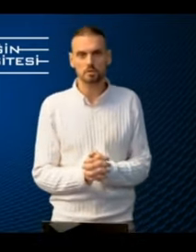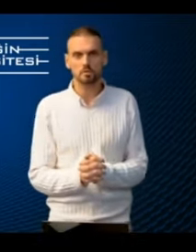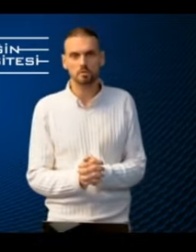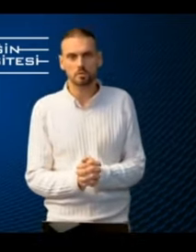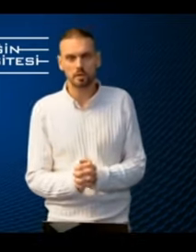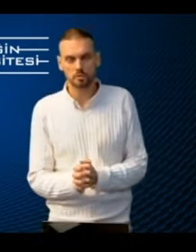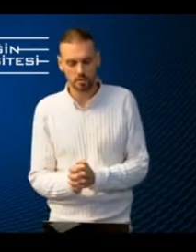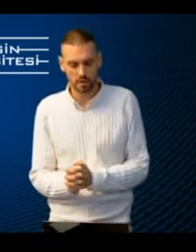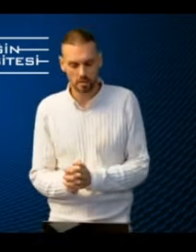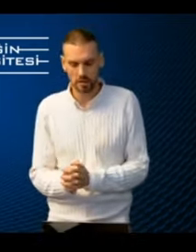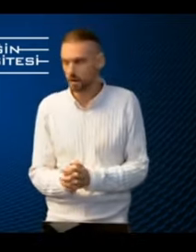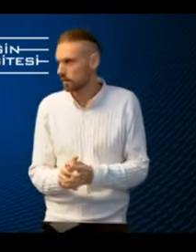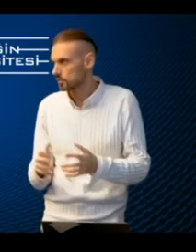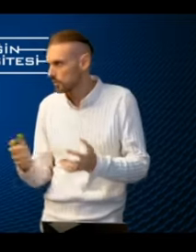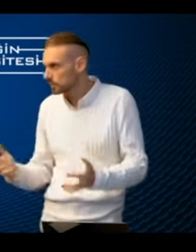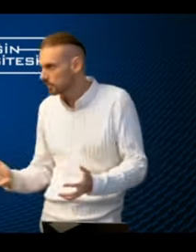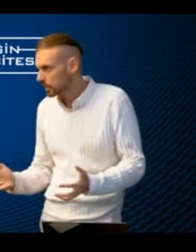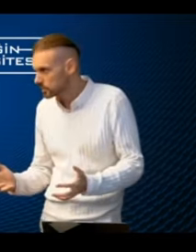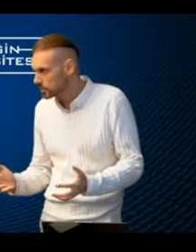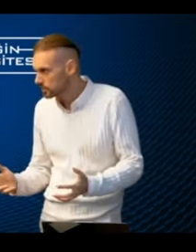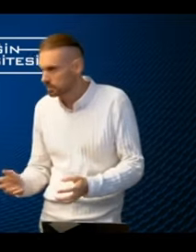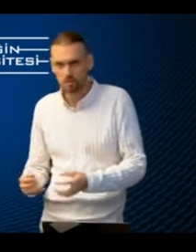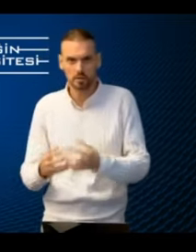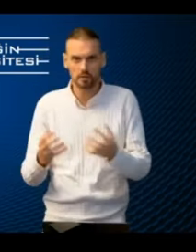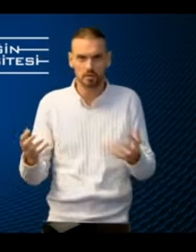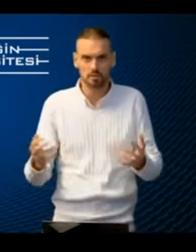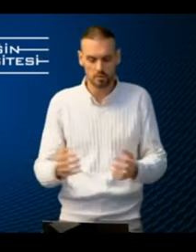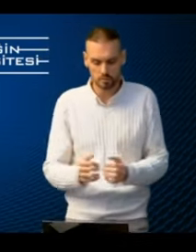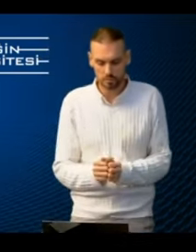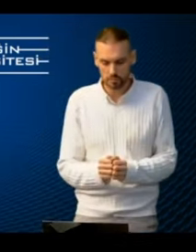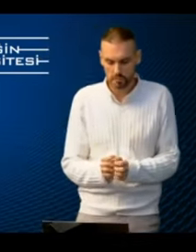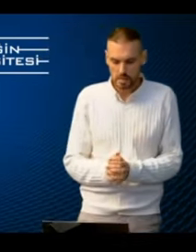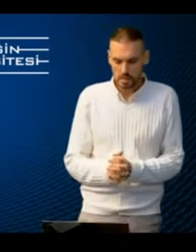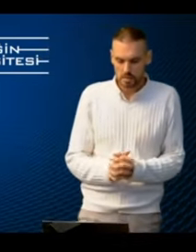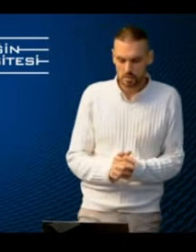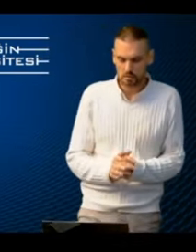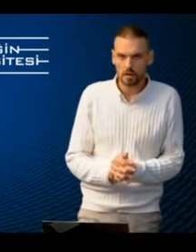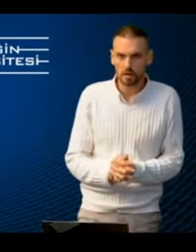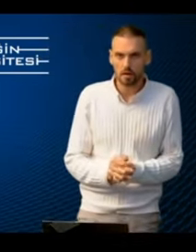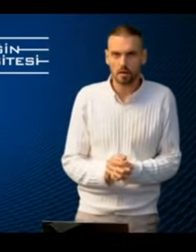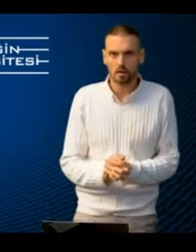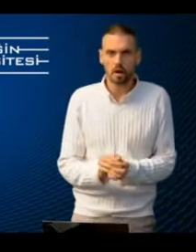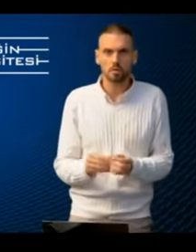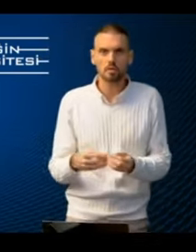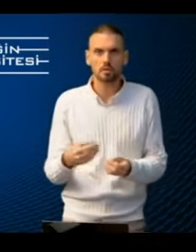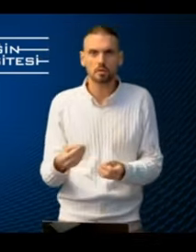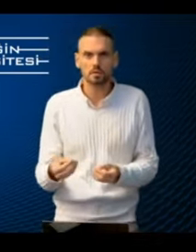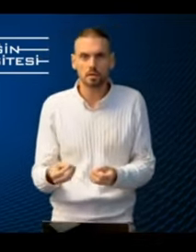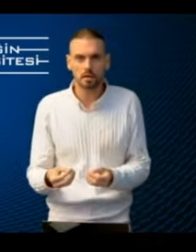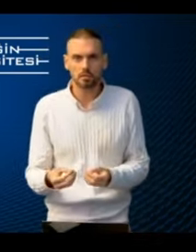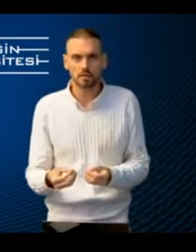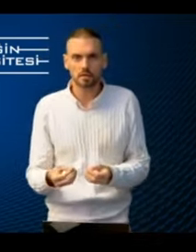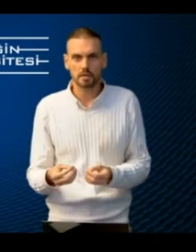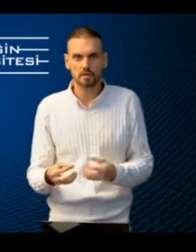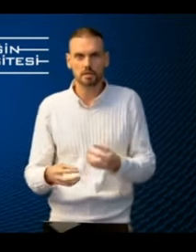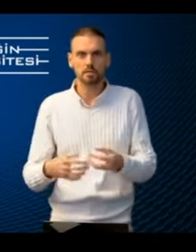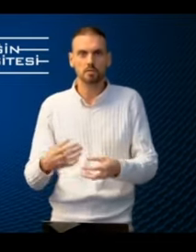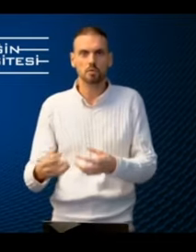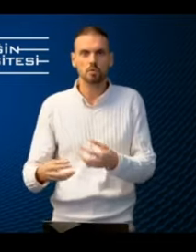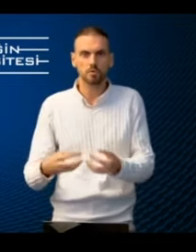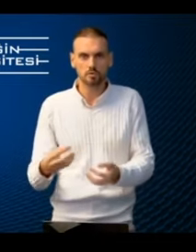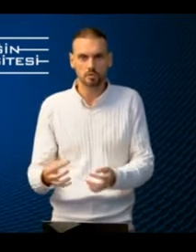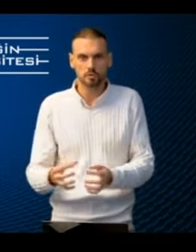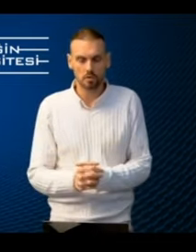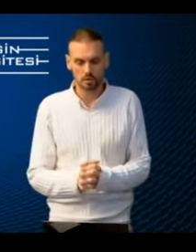vocational student who would like to become a travel agent. So we have a diverse group. So our goal is that after taking